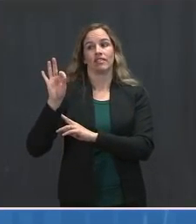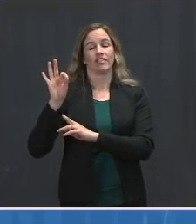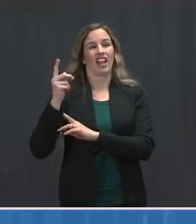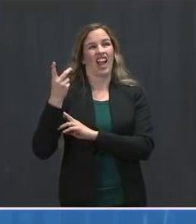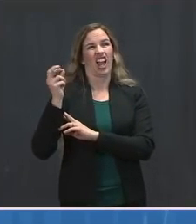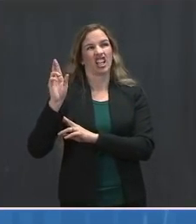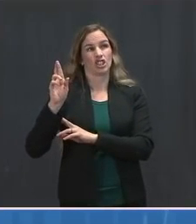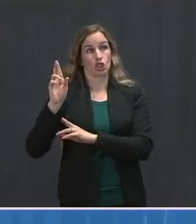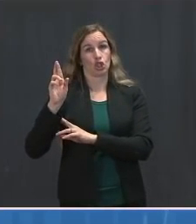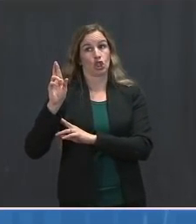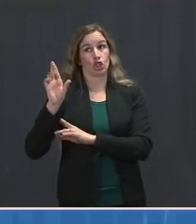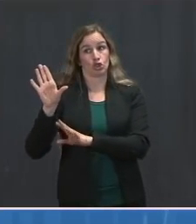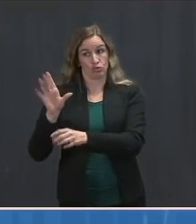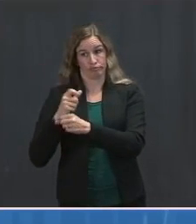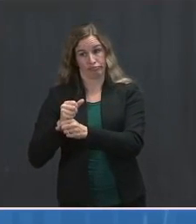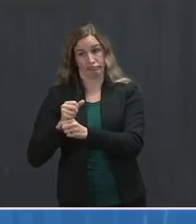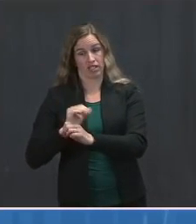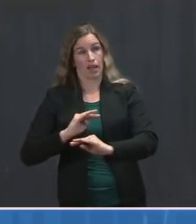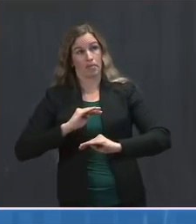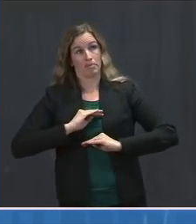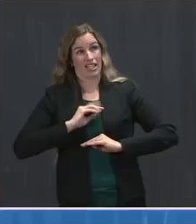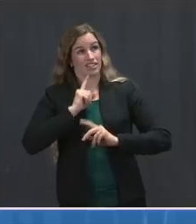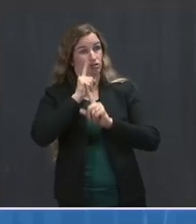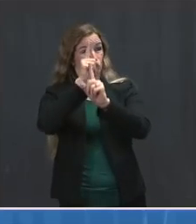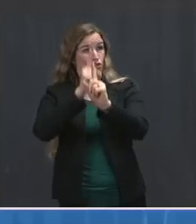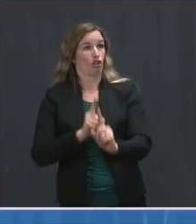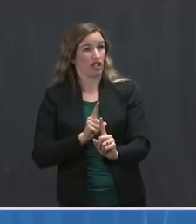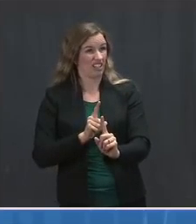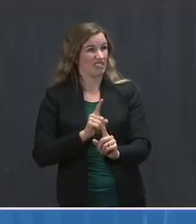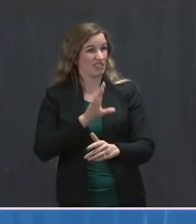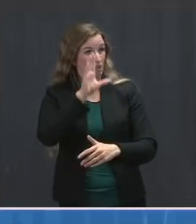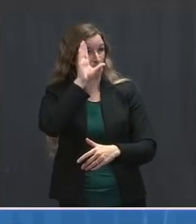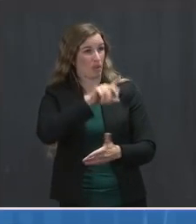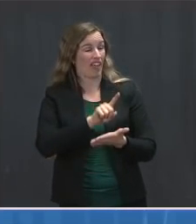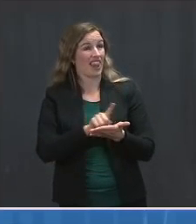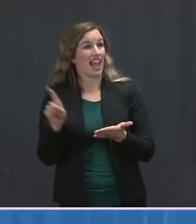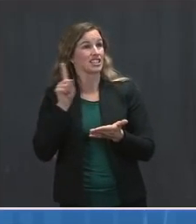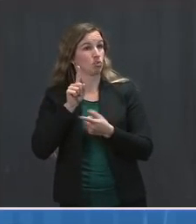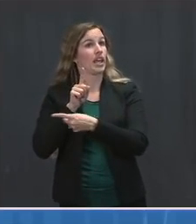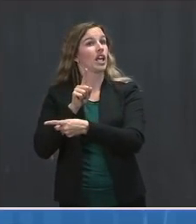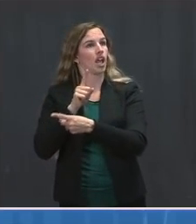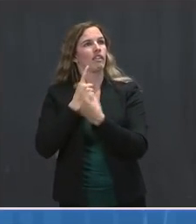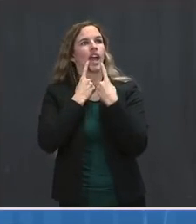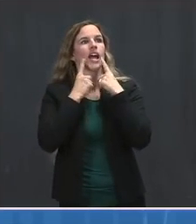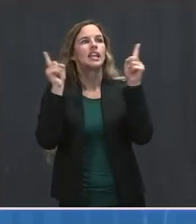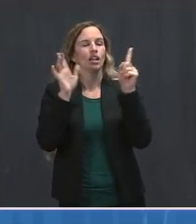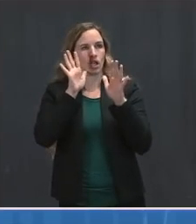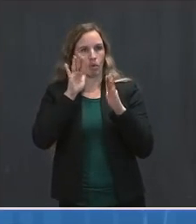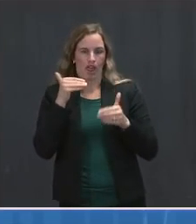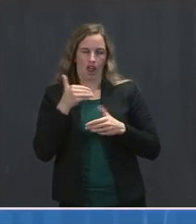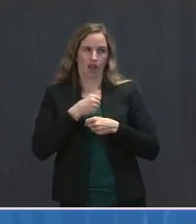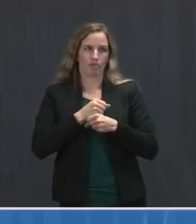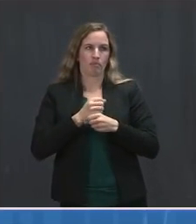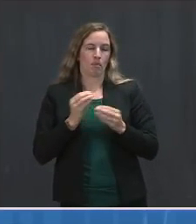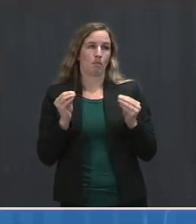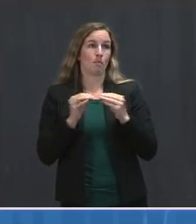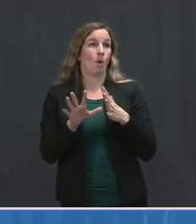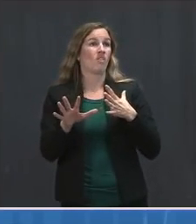the targets. And I think you may be aware that last week, they announced an acceleration of their targets